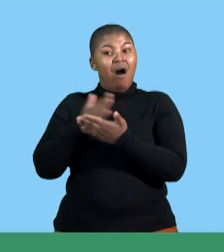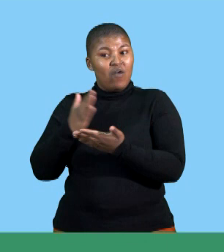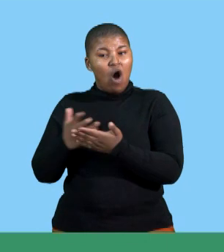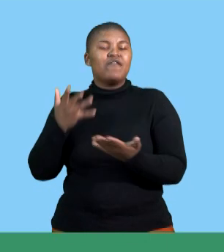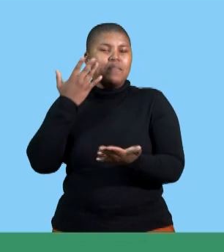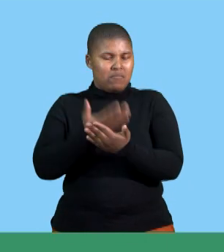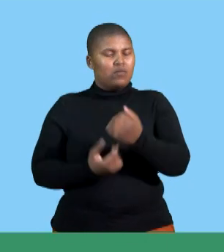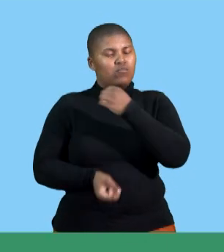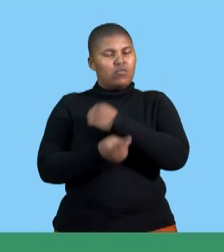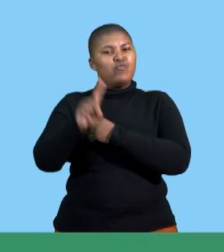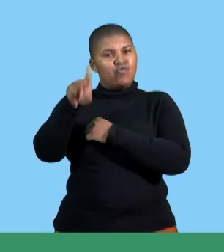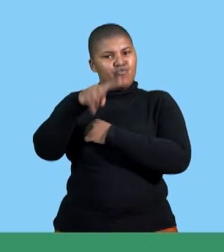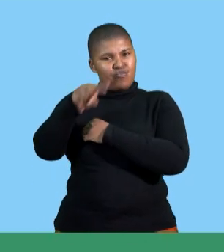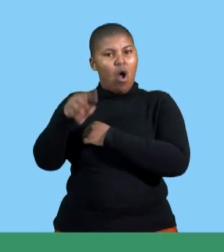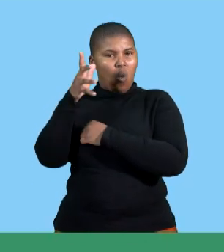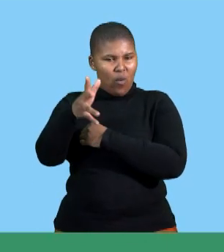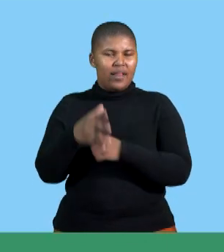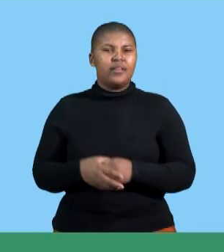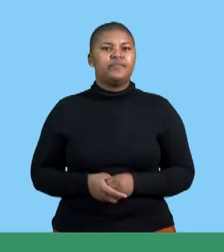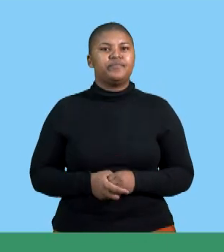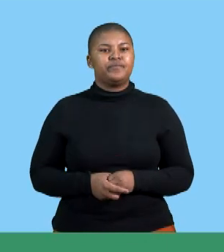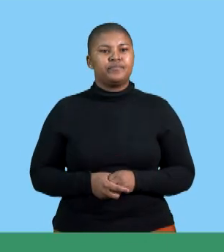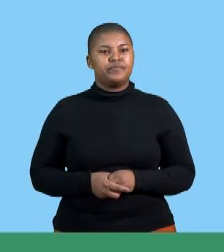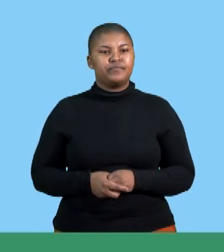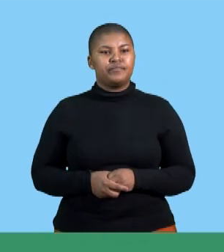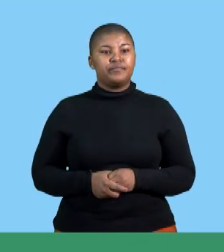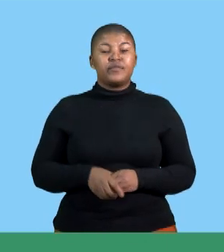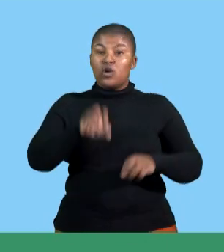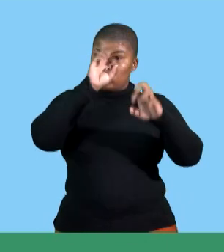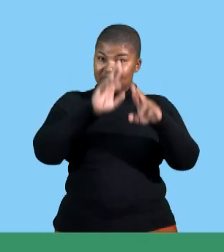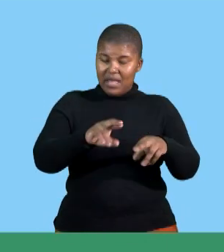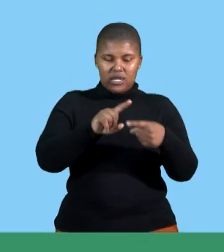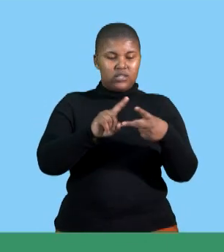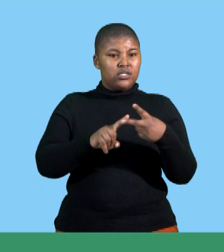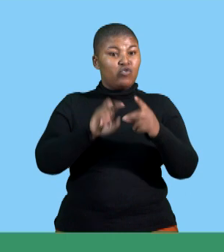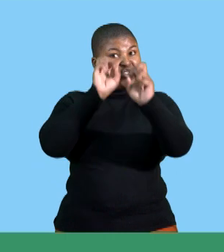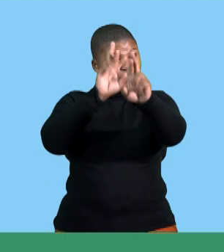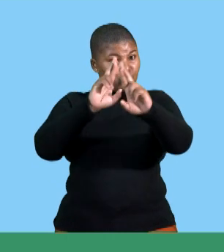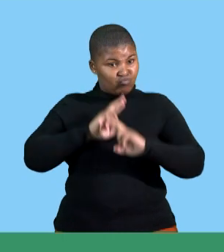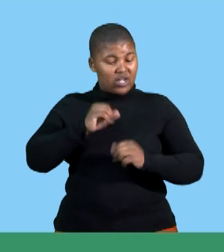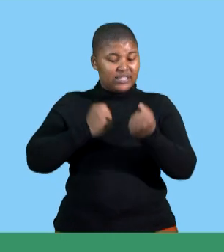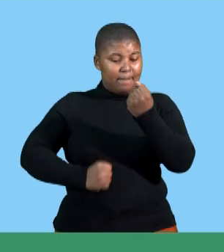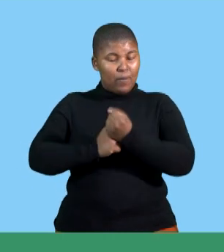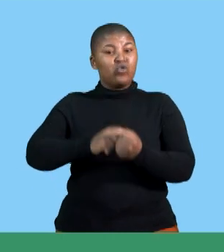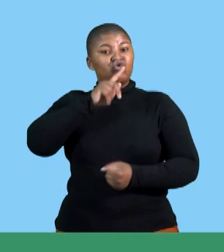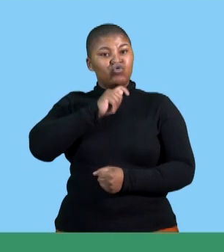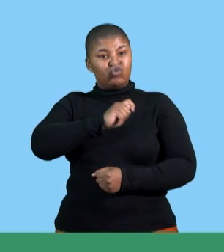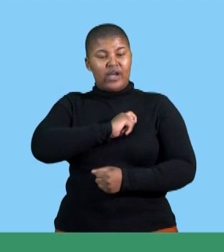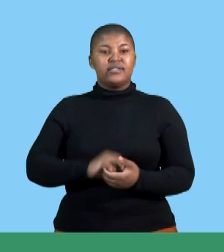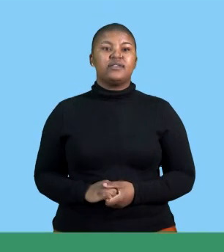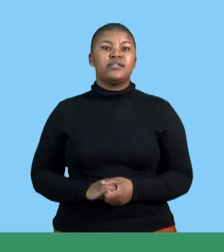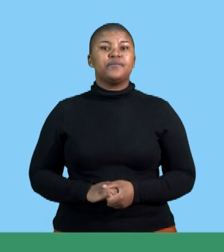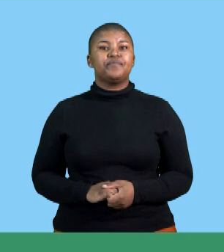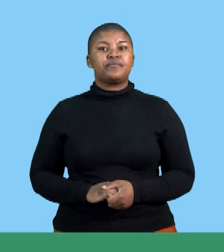criteria there is mutual respect support and trust. Then we quote the sentence from the beginning up